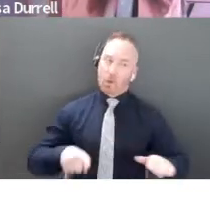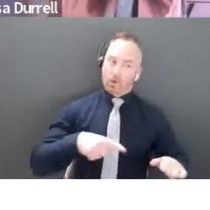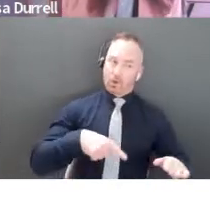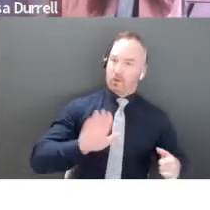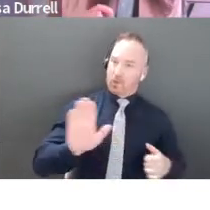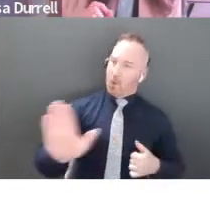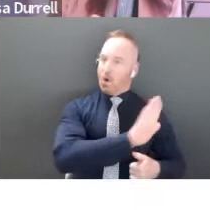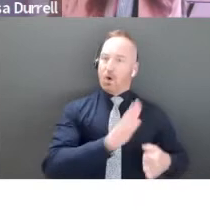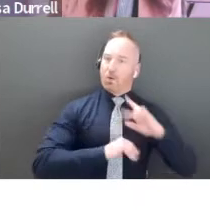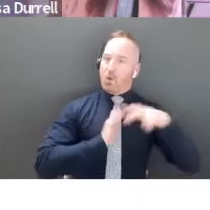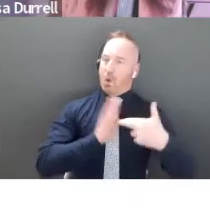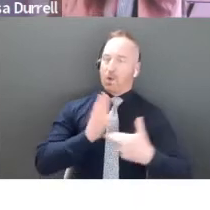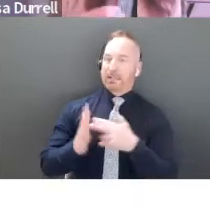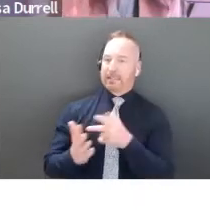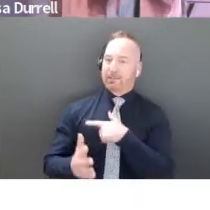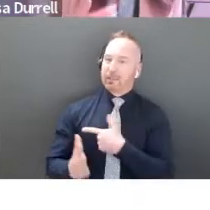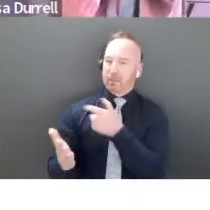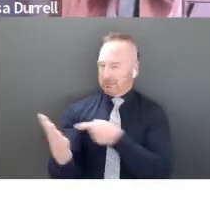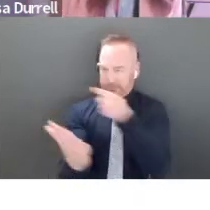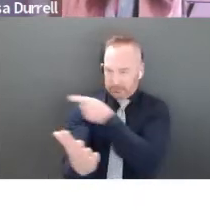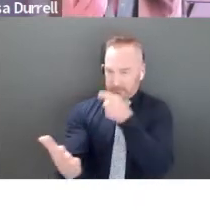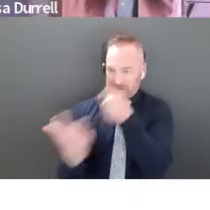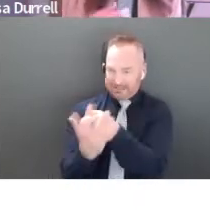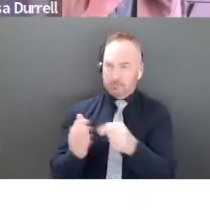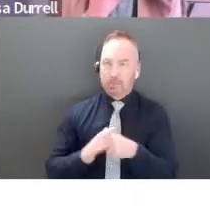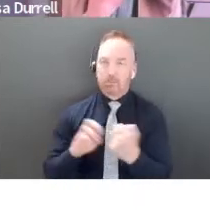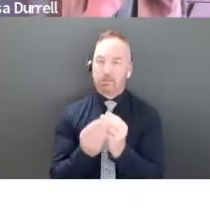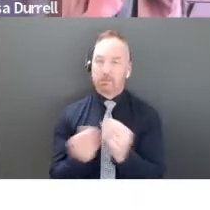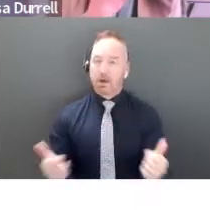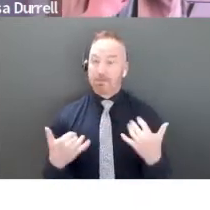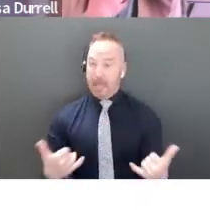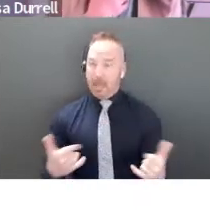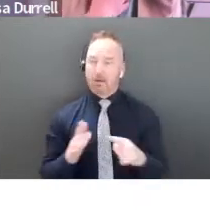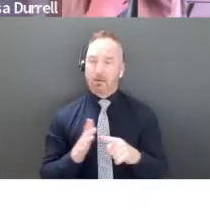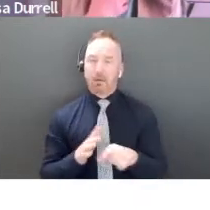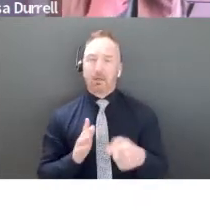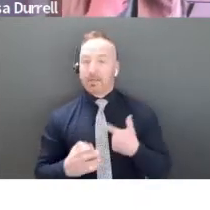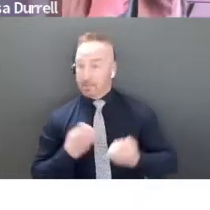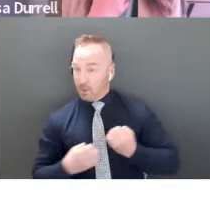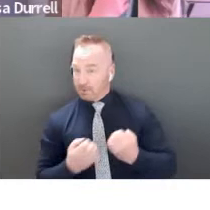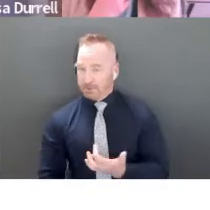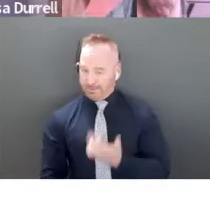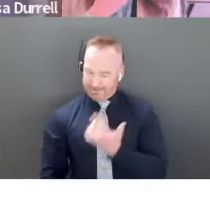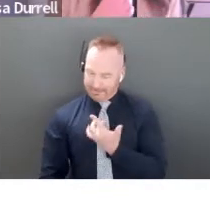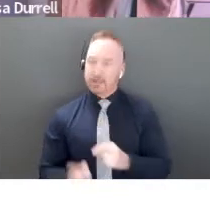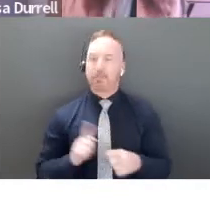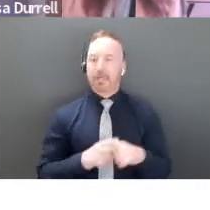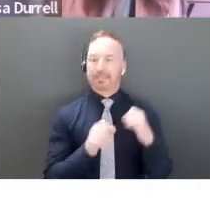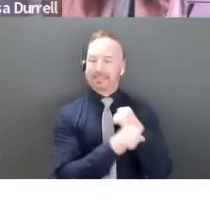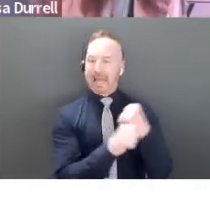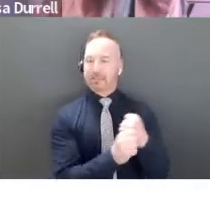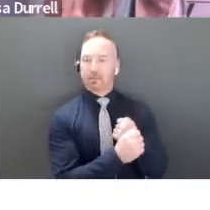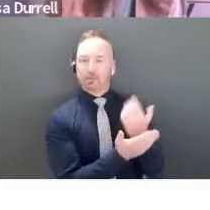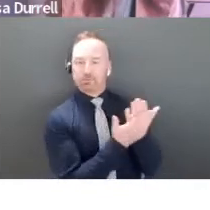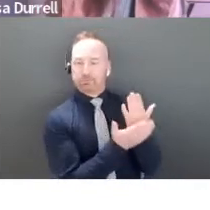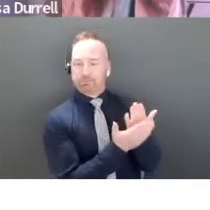Why do they need to solve this problem now? And of course the emotional feeling to this, and we want to show some numbers to back it up. Make sure you've got